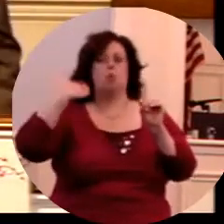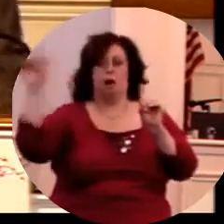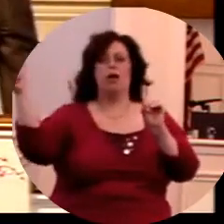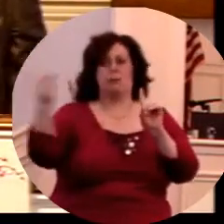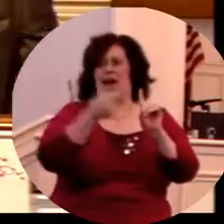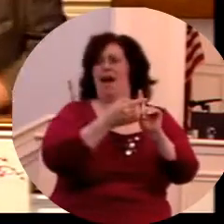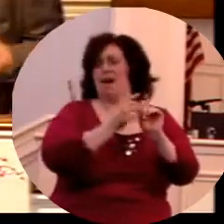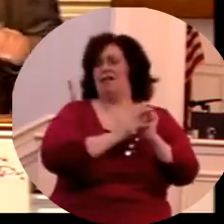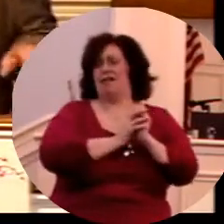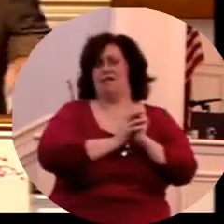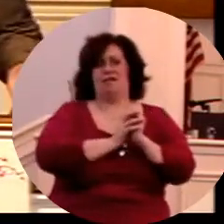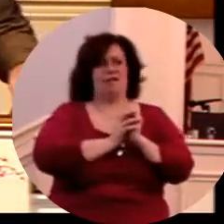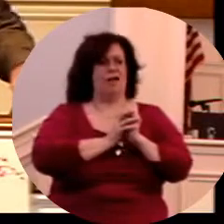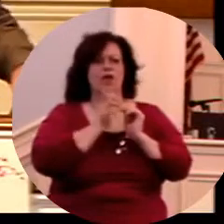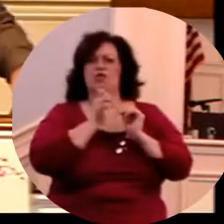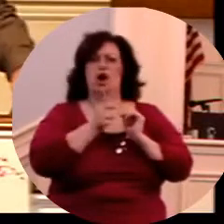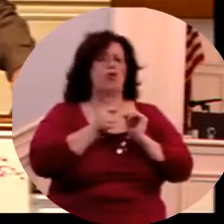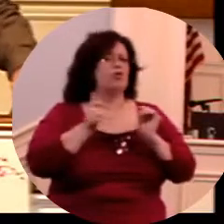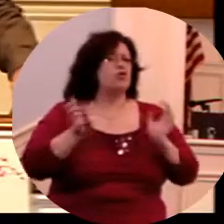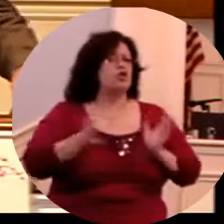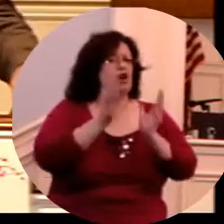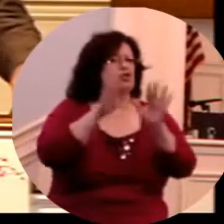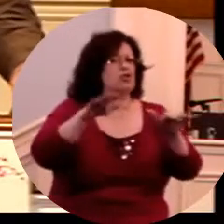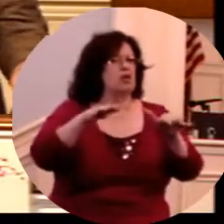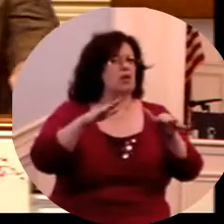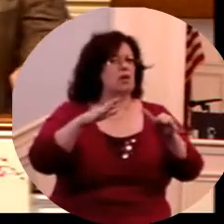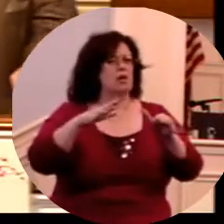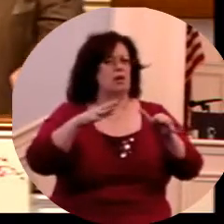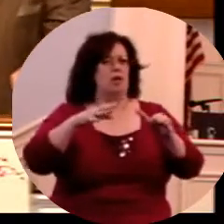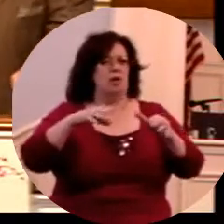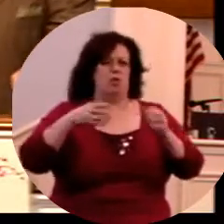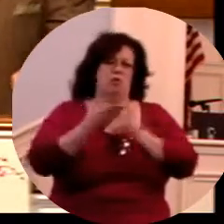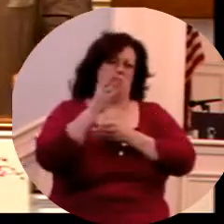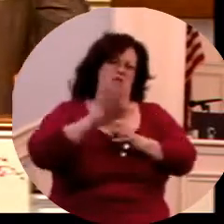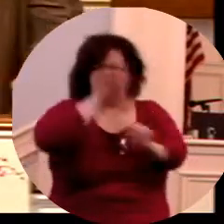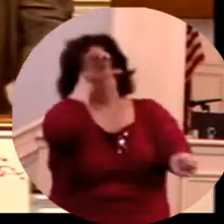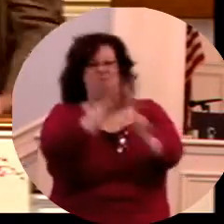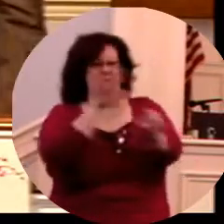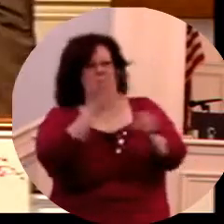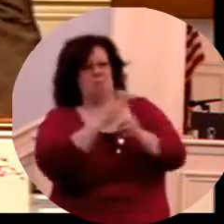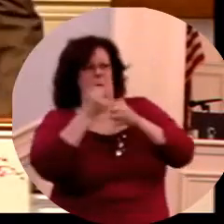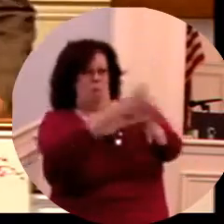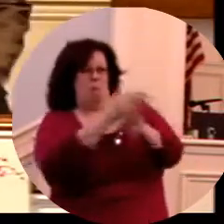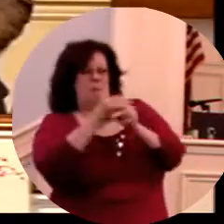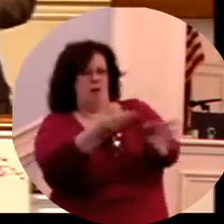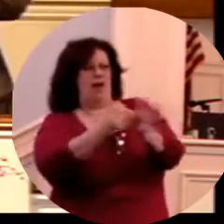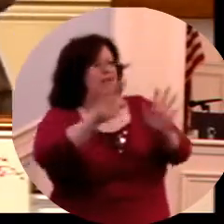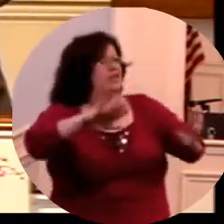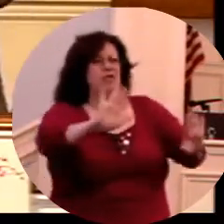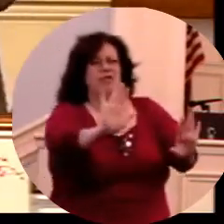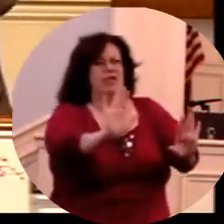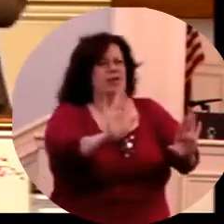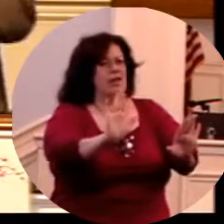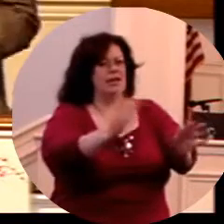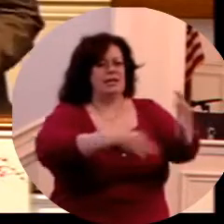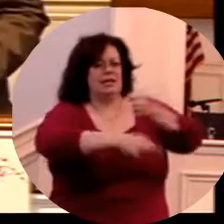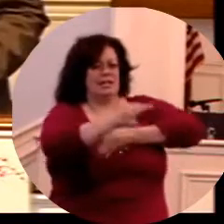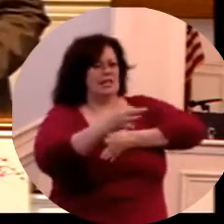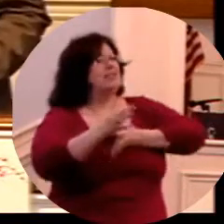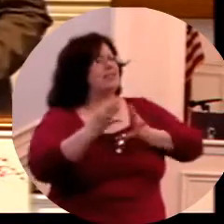And you fathers, provoke not your children to write, but bring them up in the nurture and the admonition of the Lord.